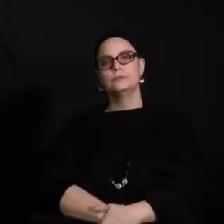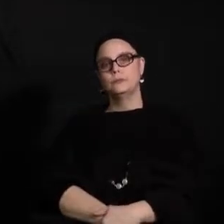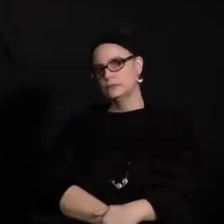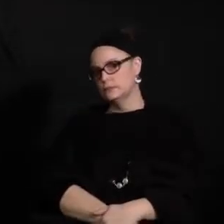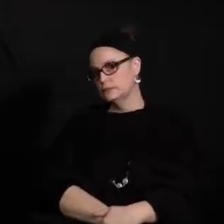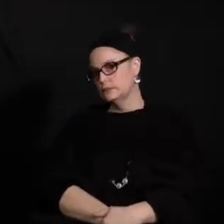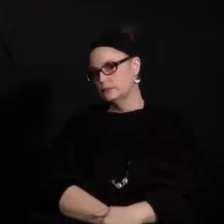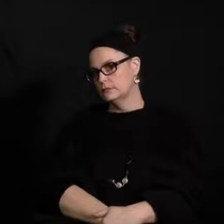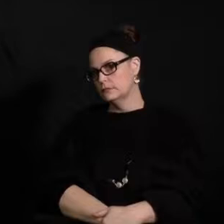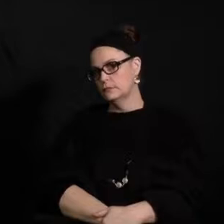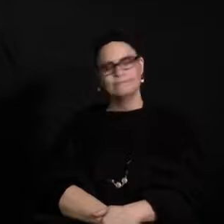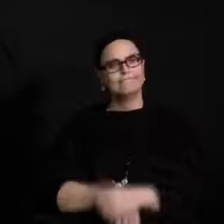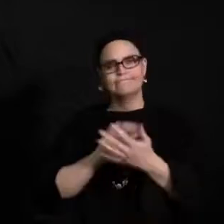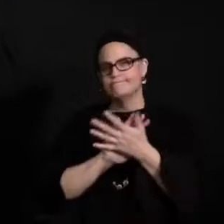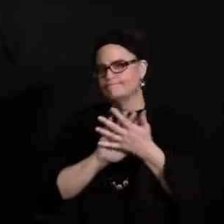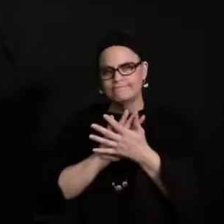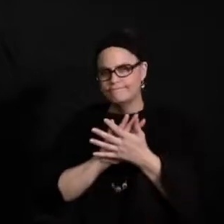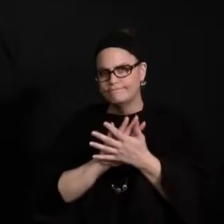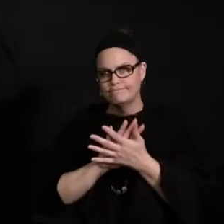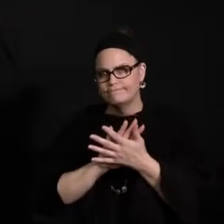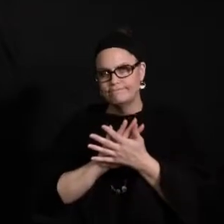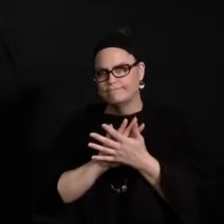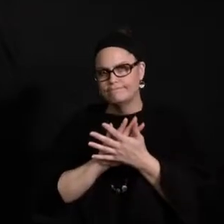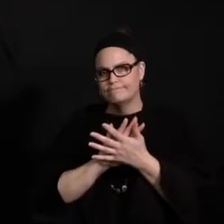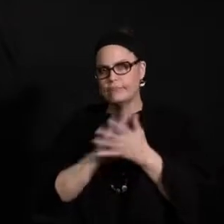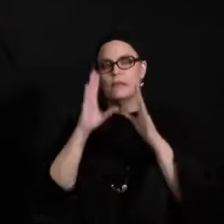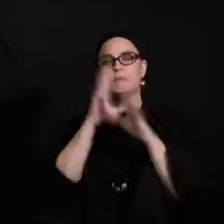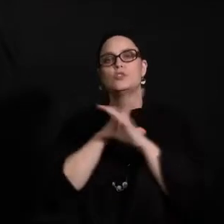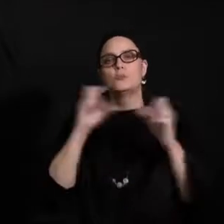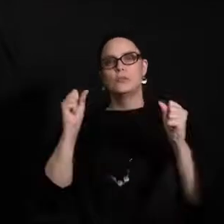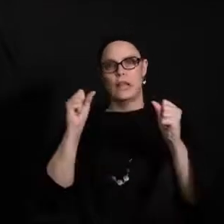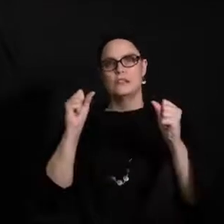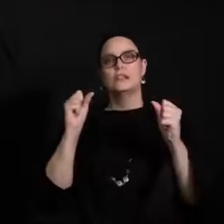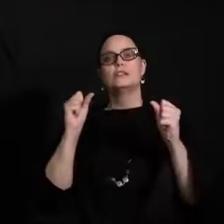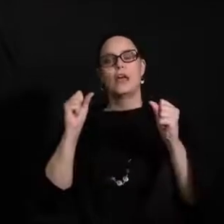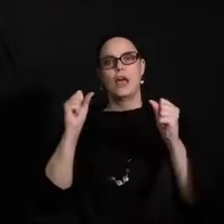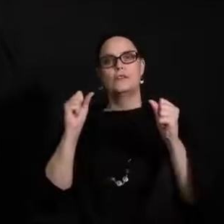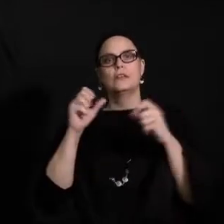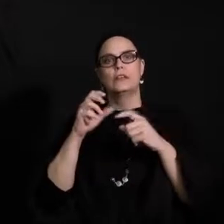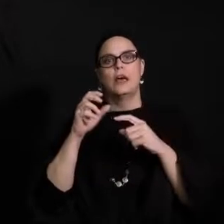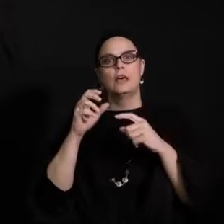Hello, my name is Mark Dowd, and I'm the Assistant Superintendent of Specialized Services.